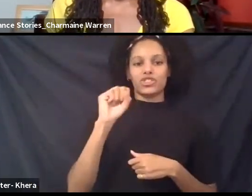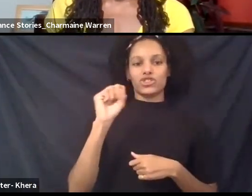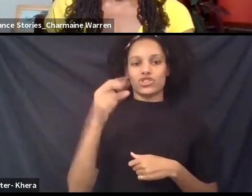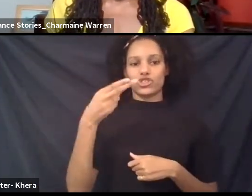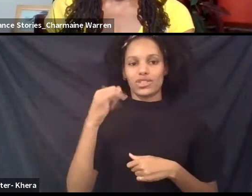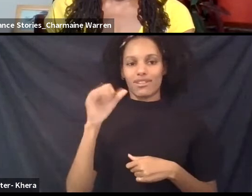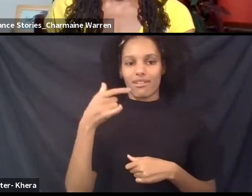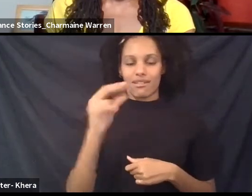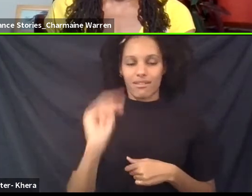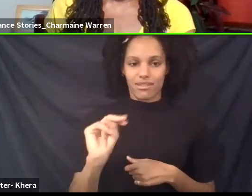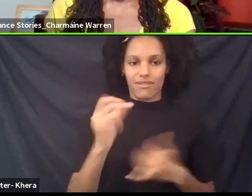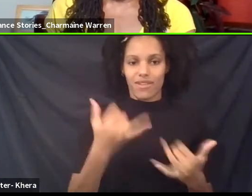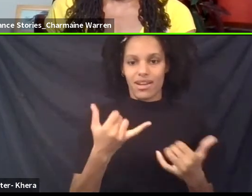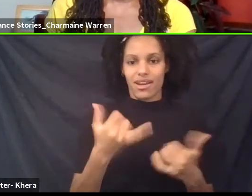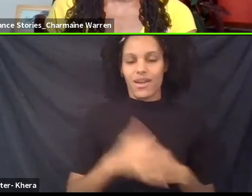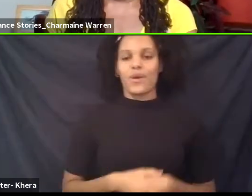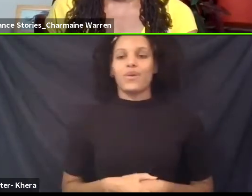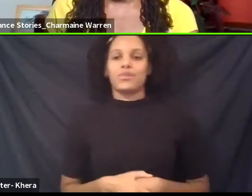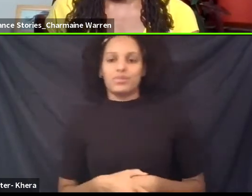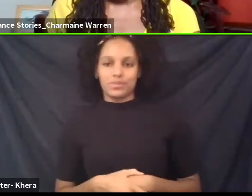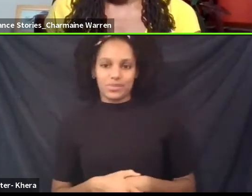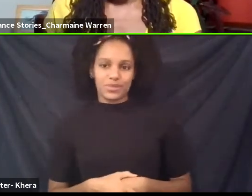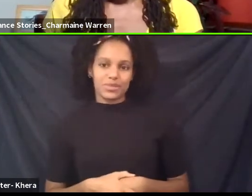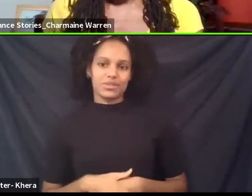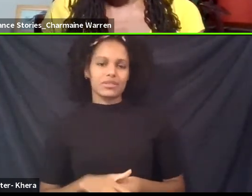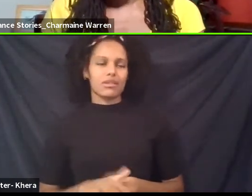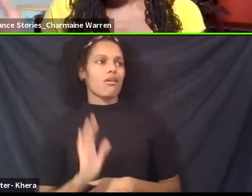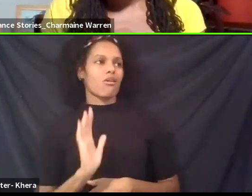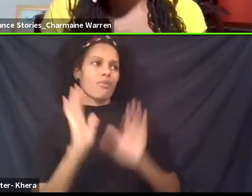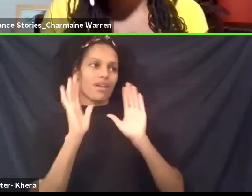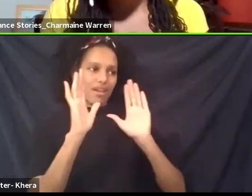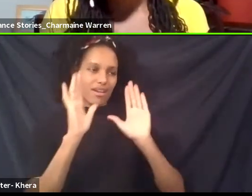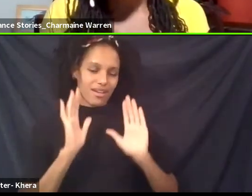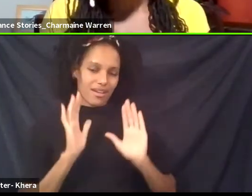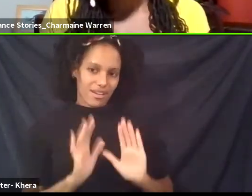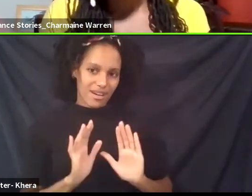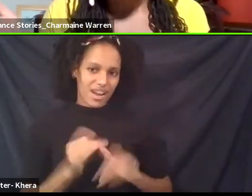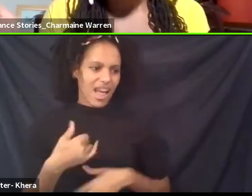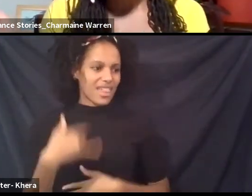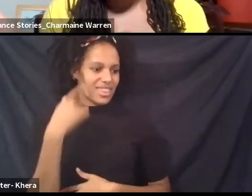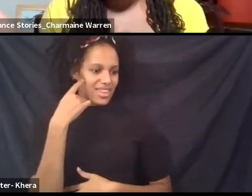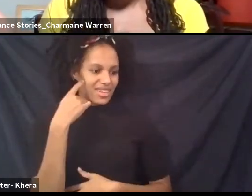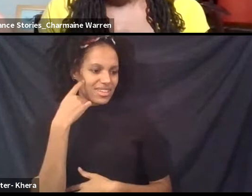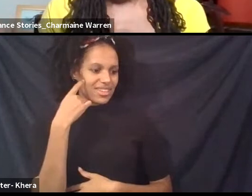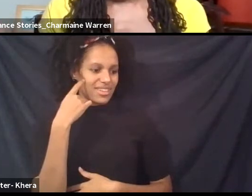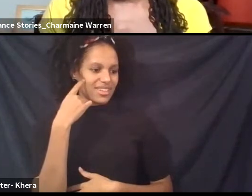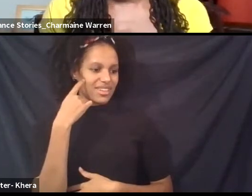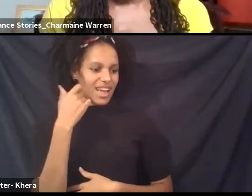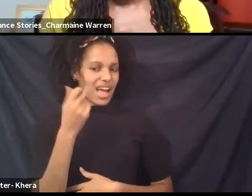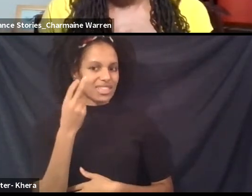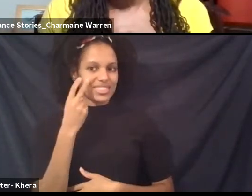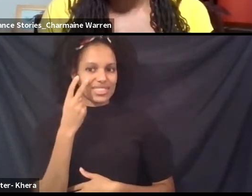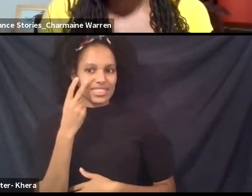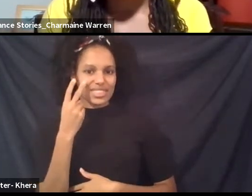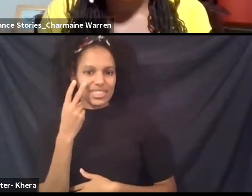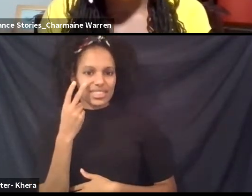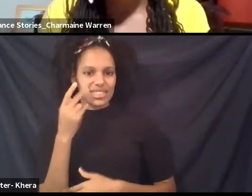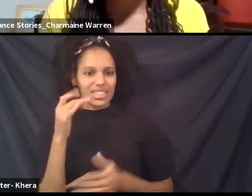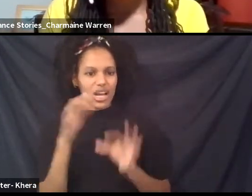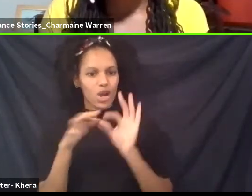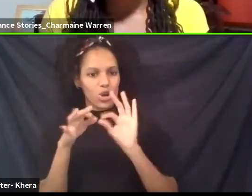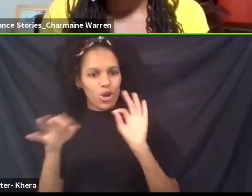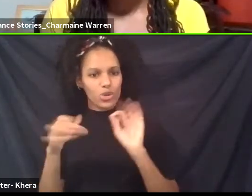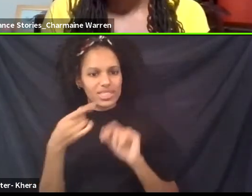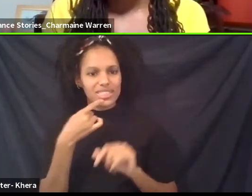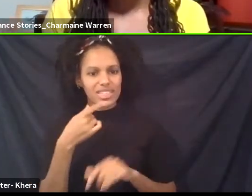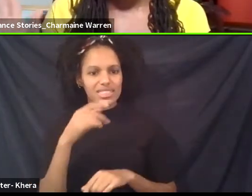mom grew up. Ashay. Oh my gosh. And I think I see a note that says Diane